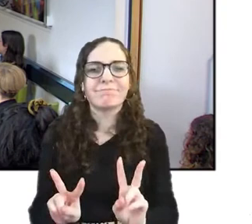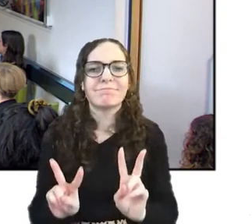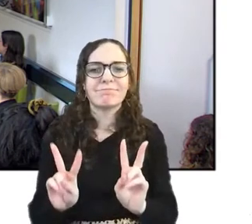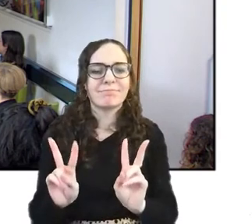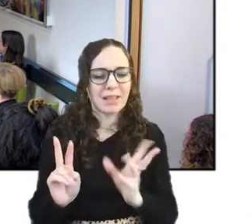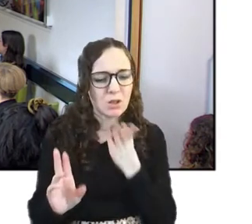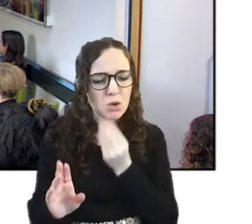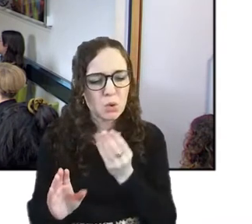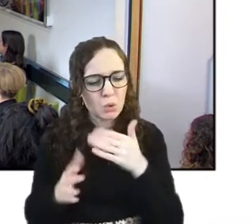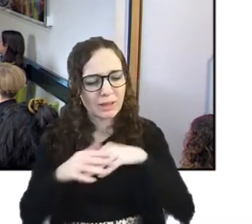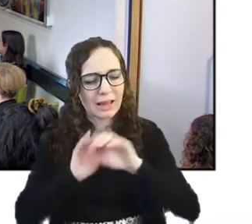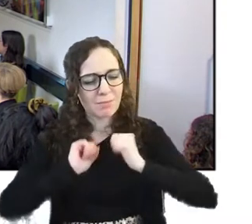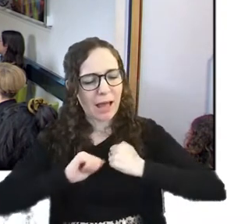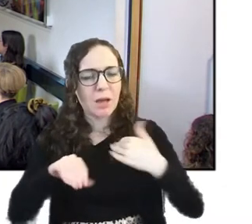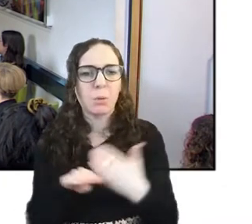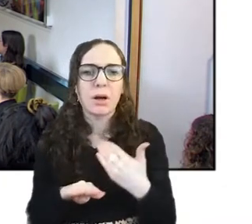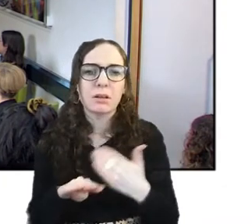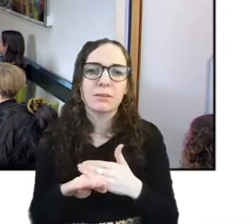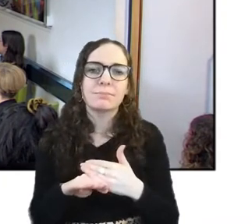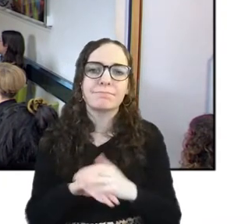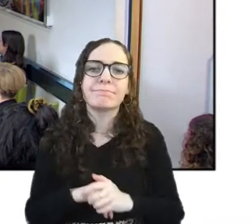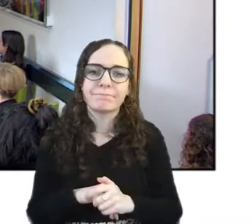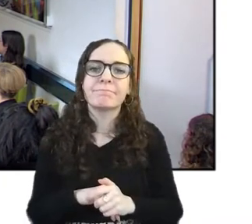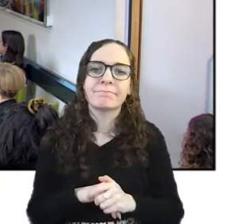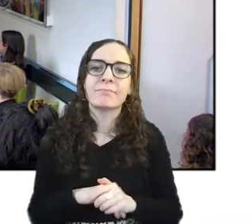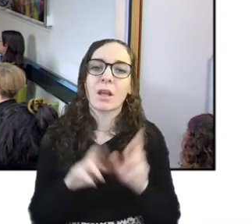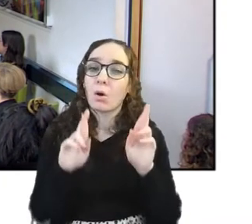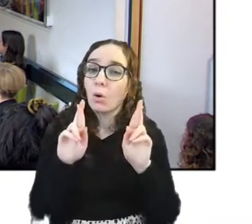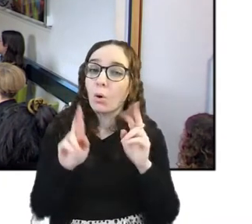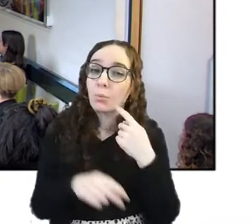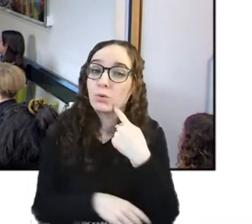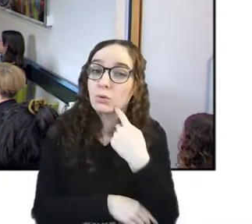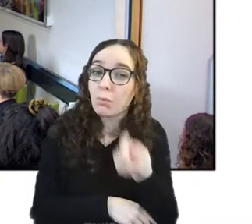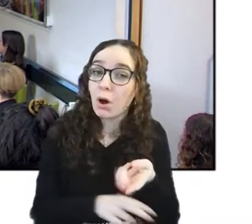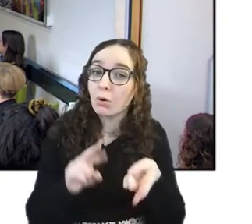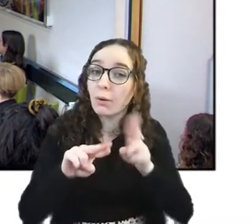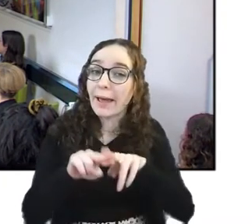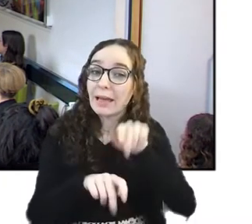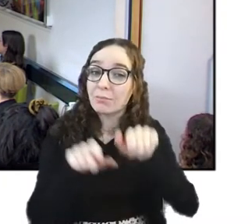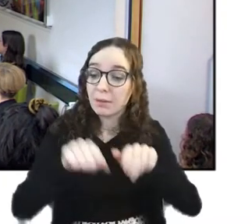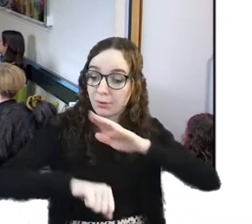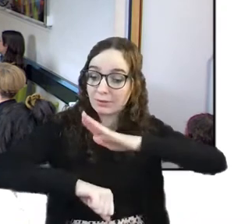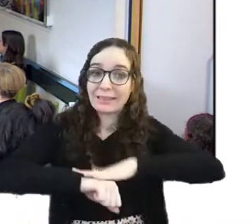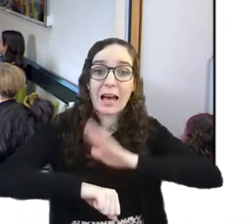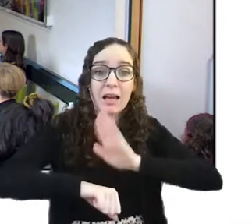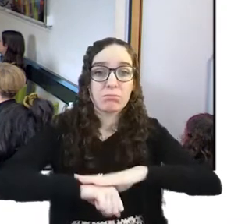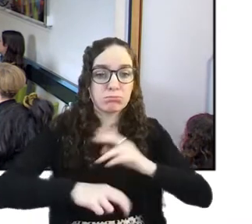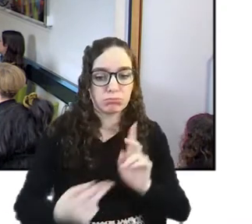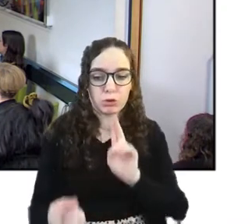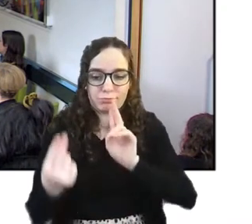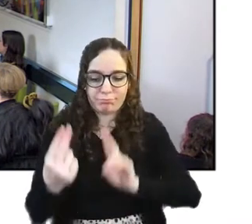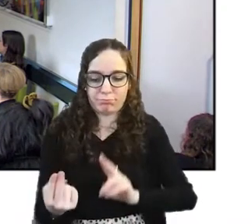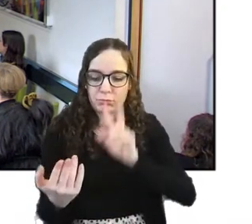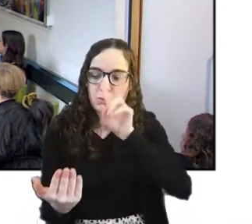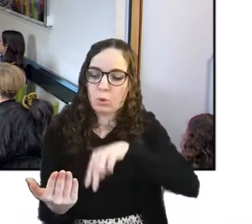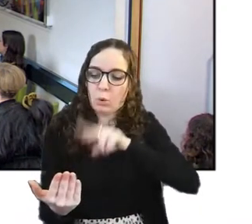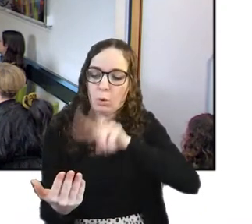yeah and i hope that i think tomorrow if people have kind of the time to sit down and read through the narrative